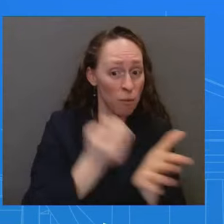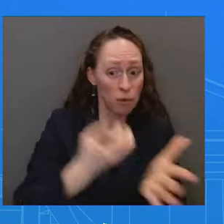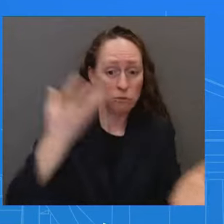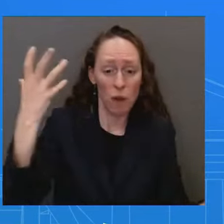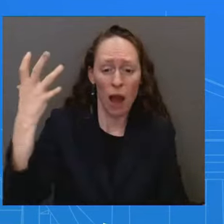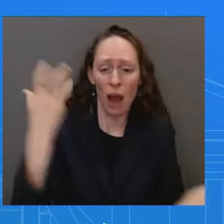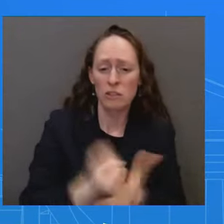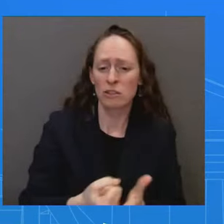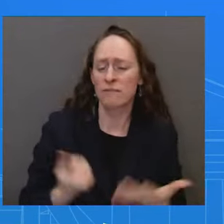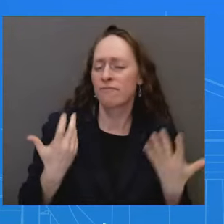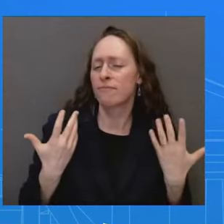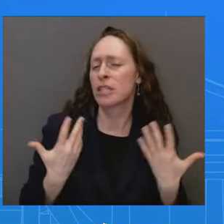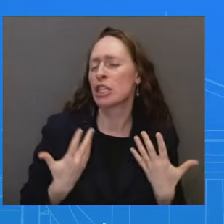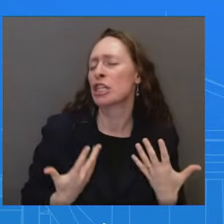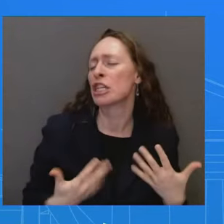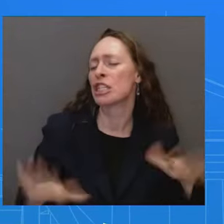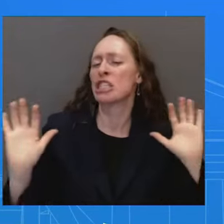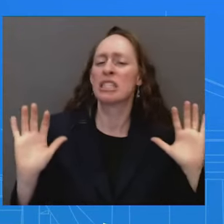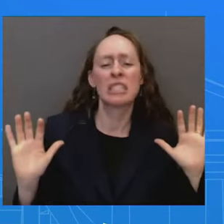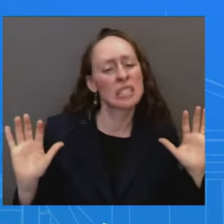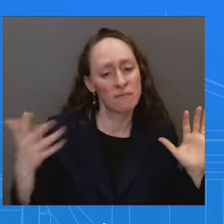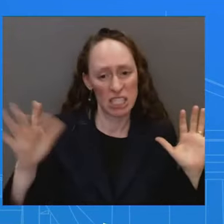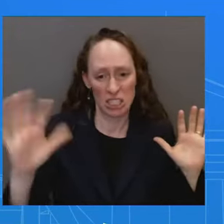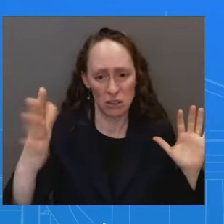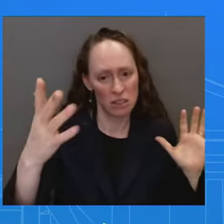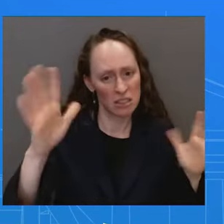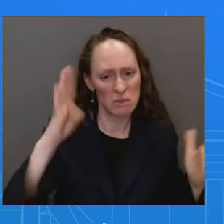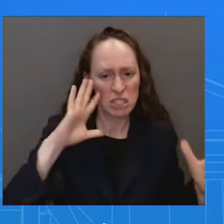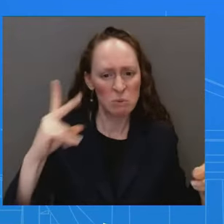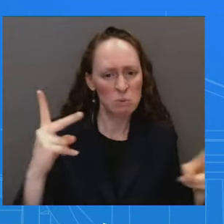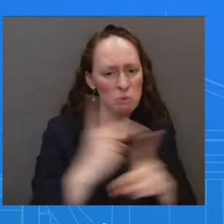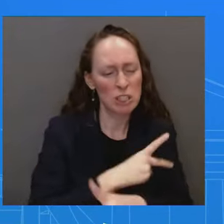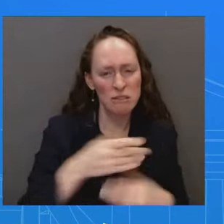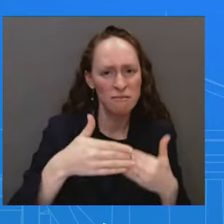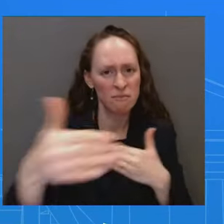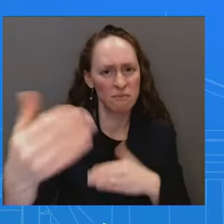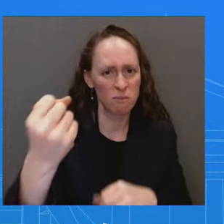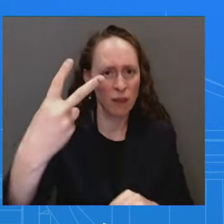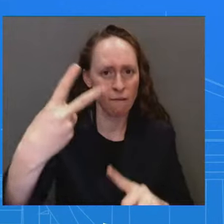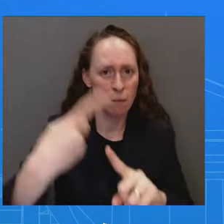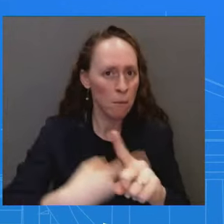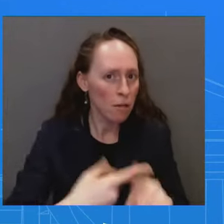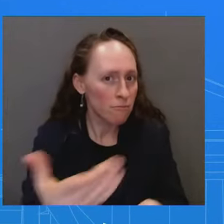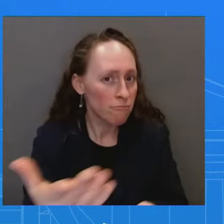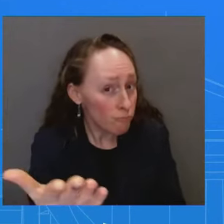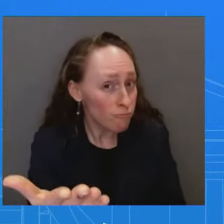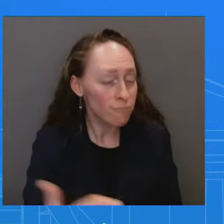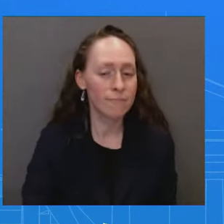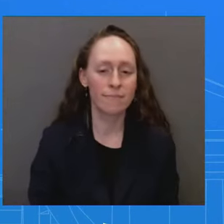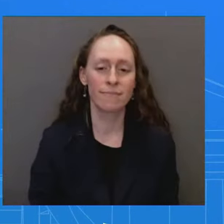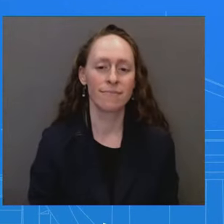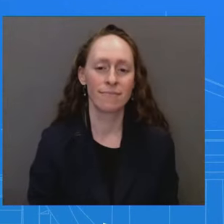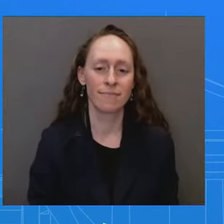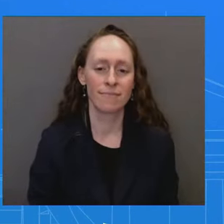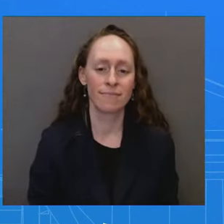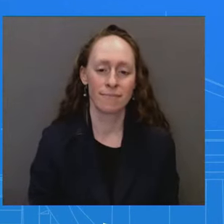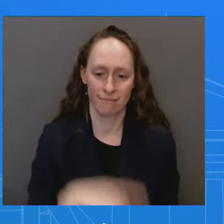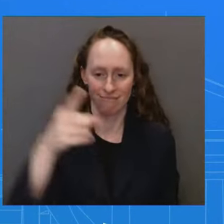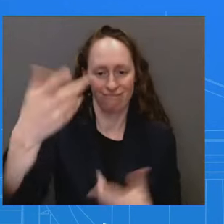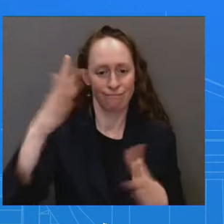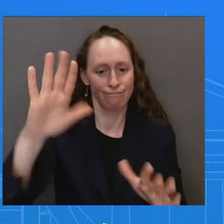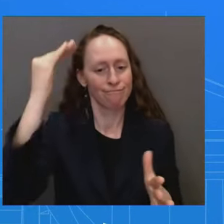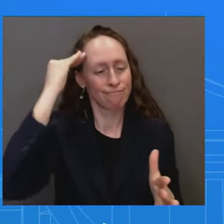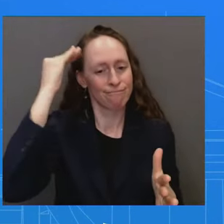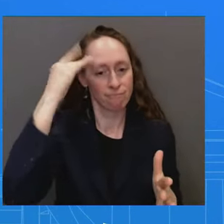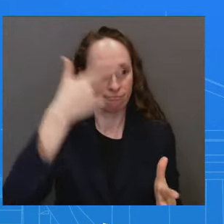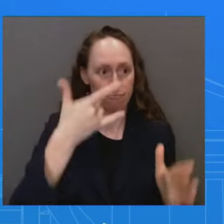that. So, I'm going to be careful, as we all know, that he is a, a, uh, he is a candidate in this 2024, uh, election. So, what